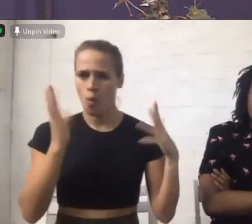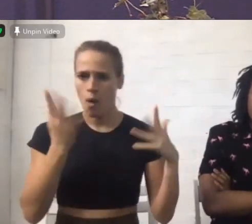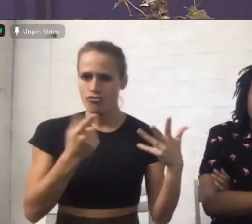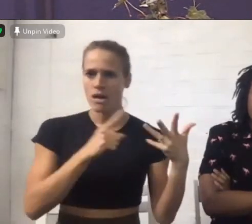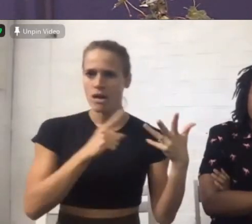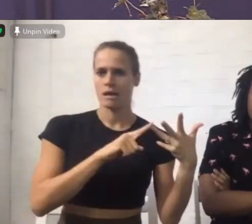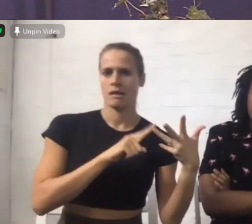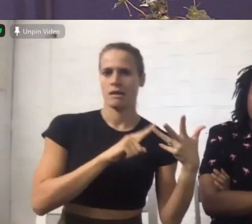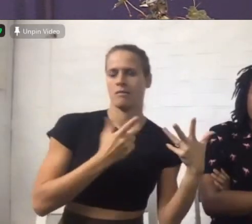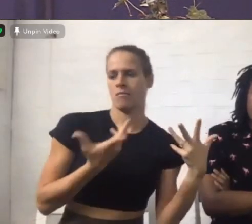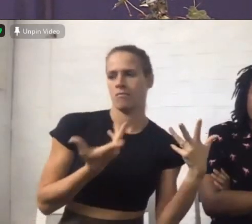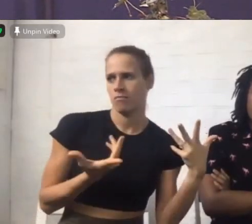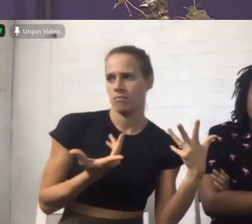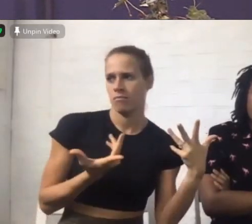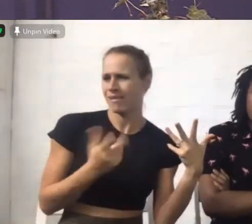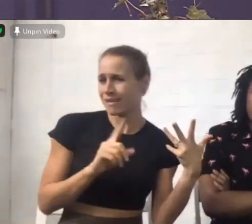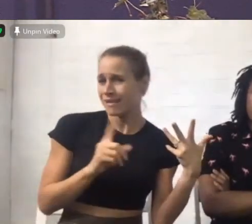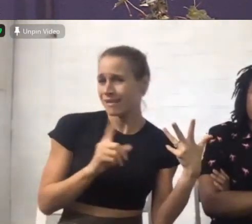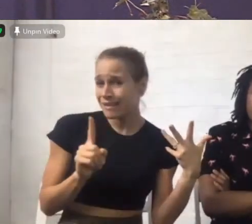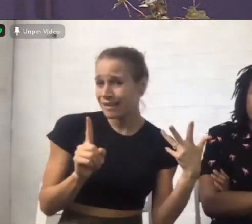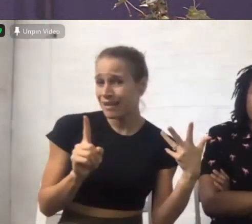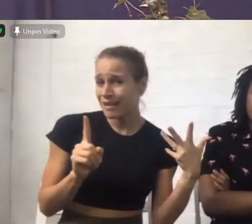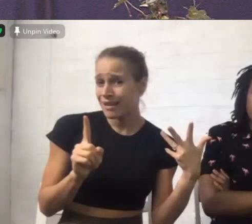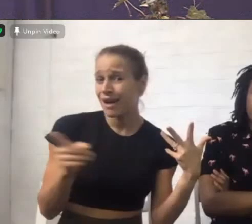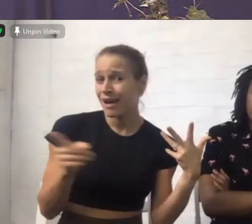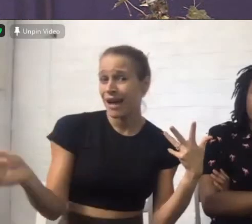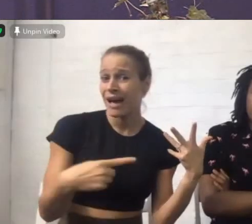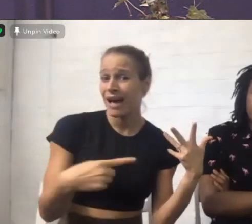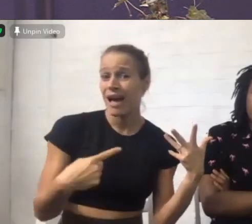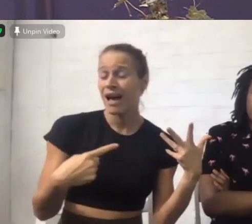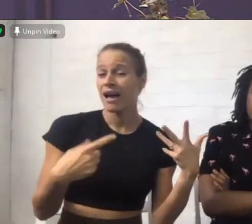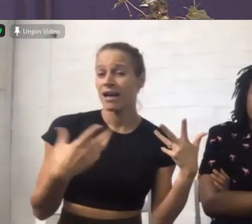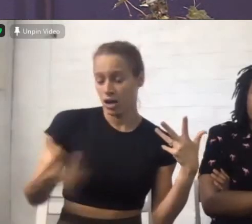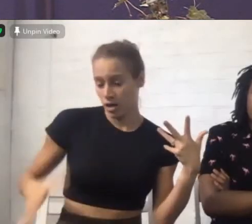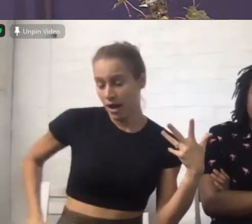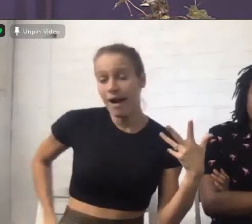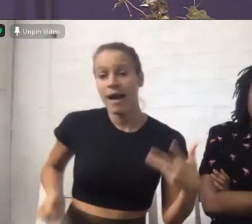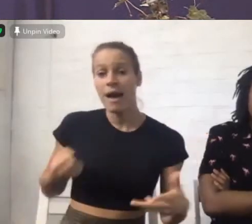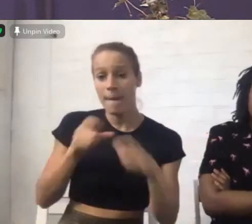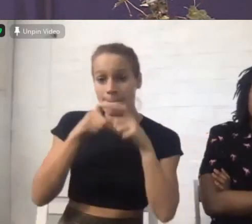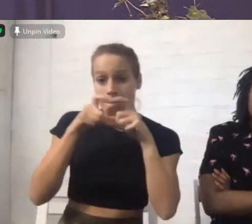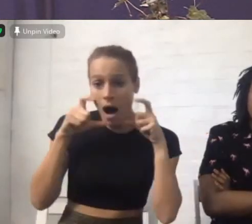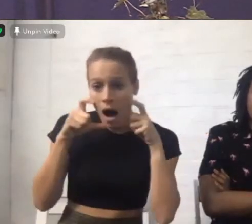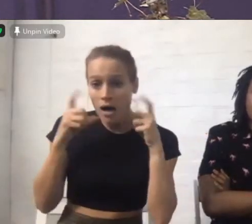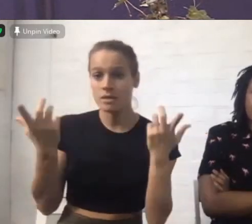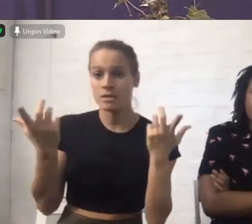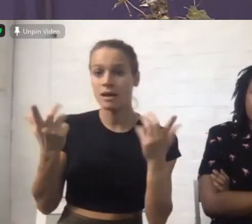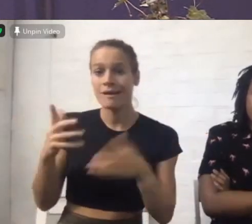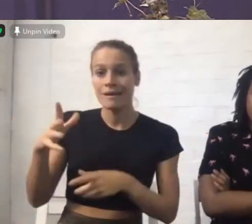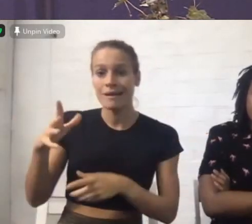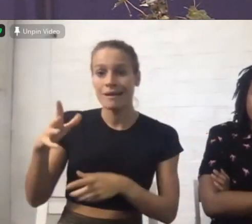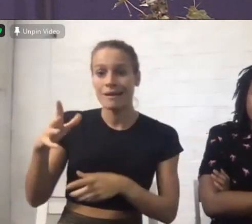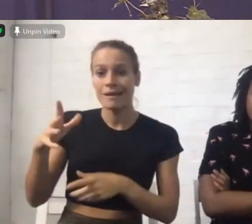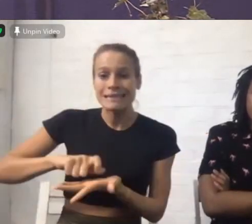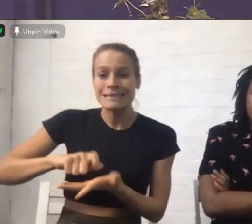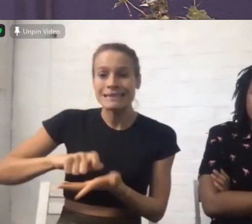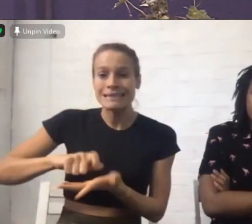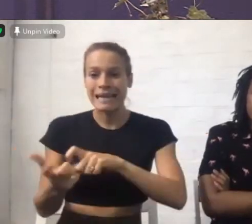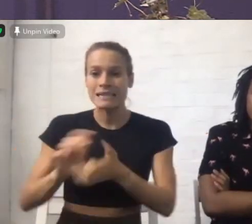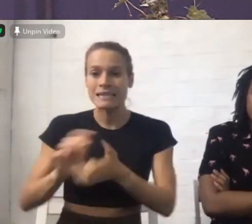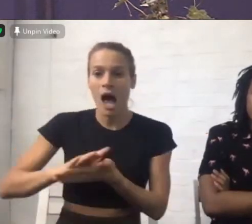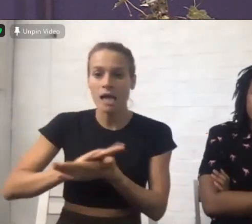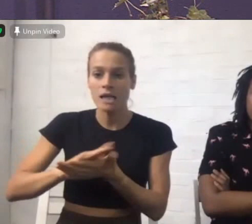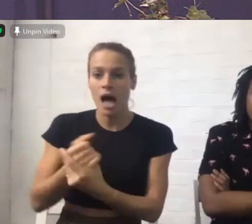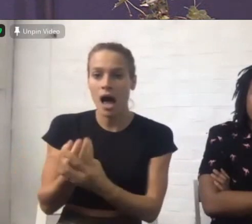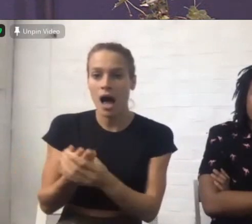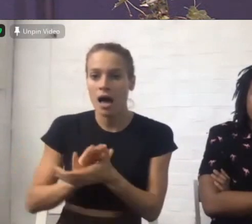guys listen it's okay to carry your mask it's okay to carry your sanitizer it's okay to carry your wipes but